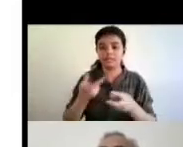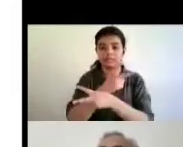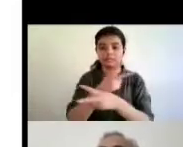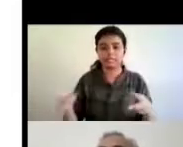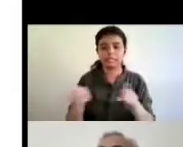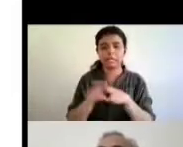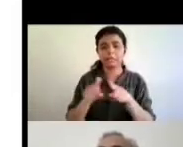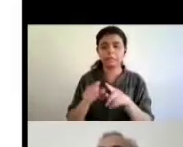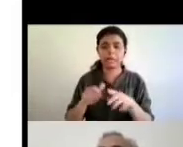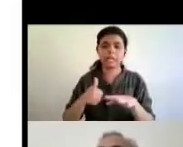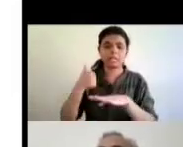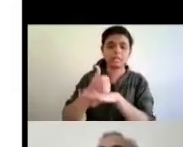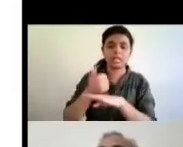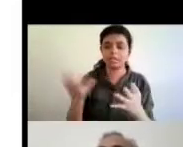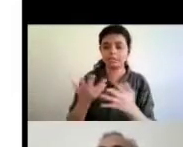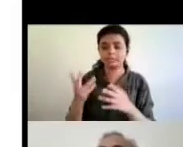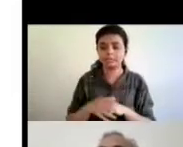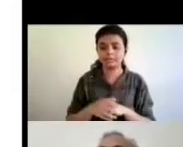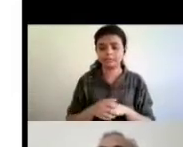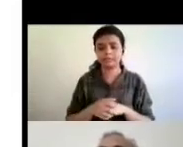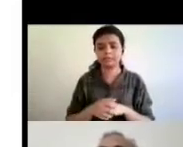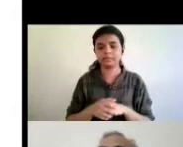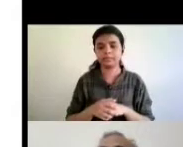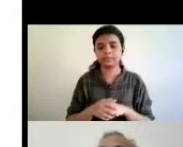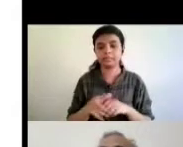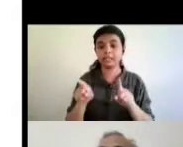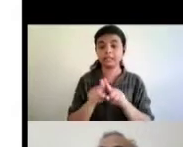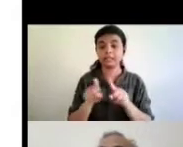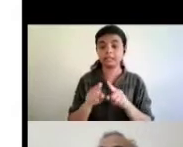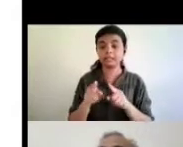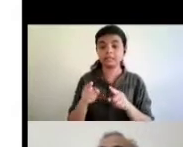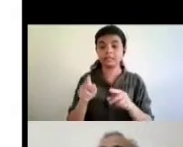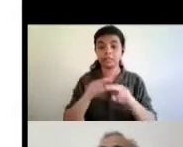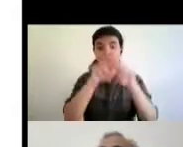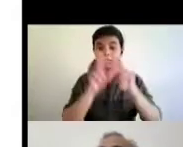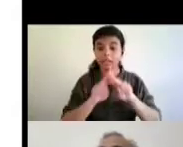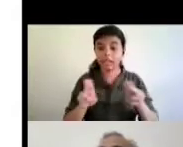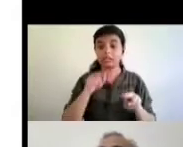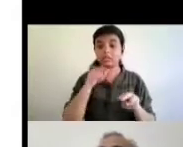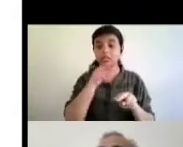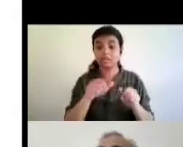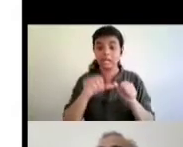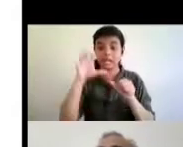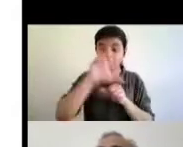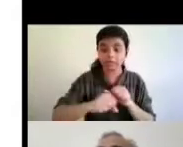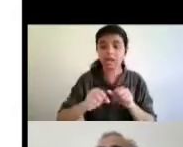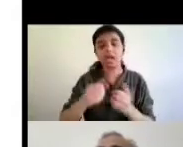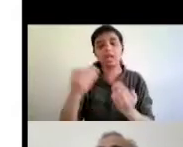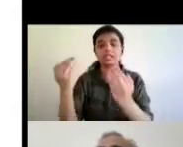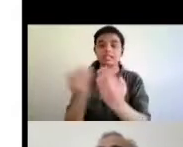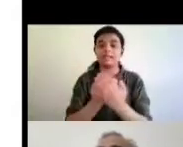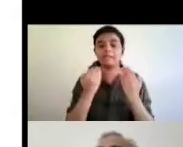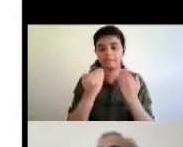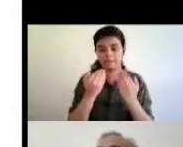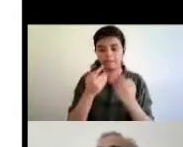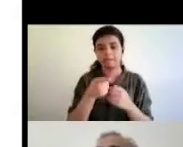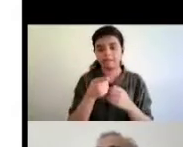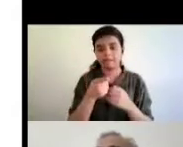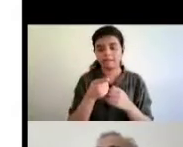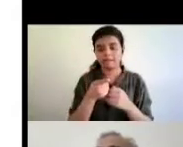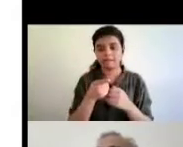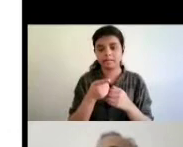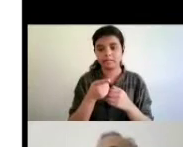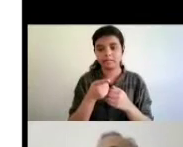mechanism mechanism for safe international of accessible format so